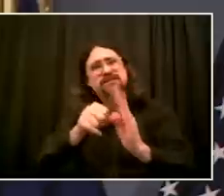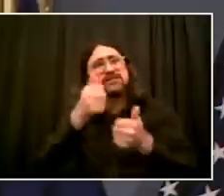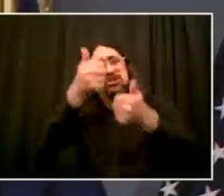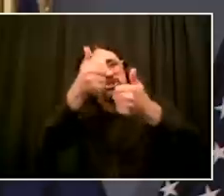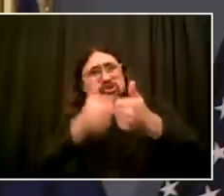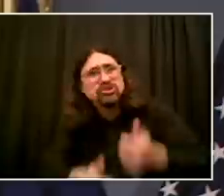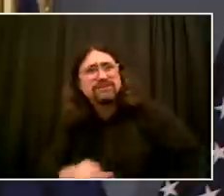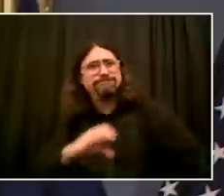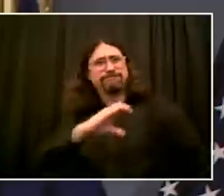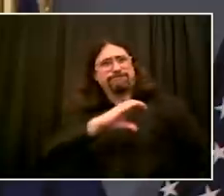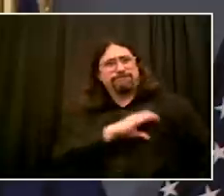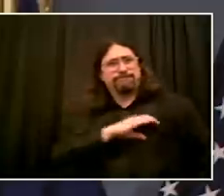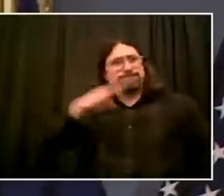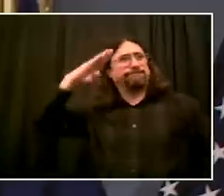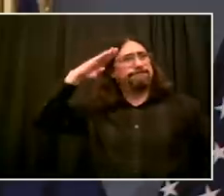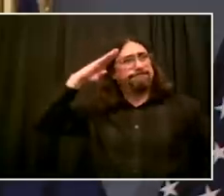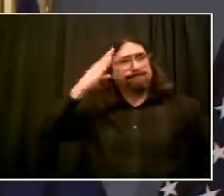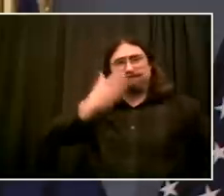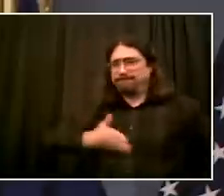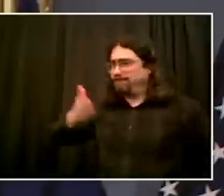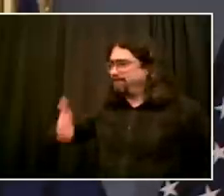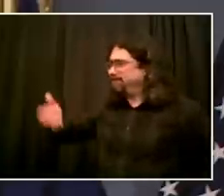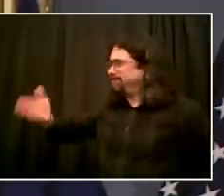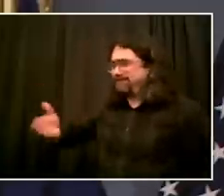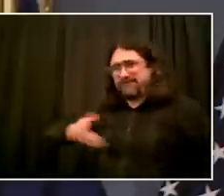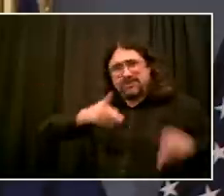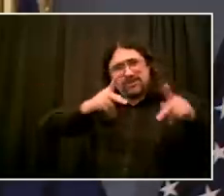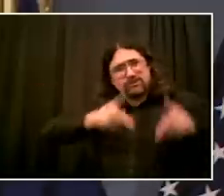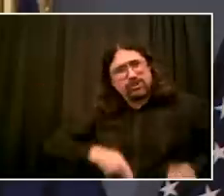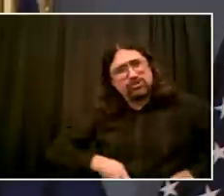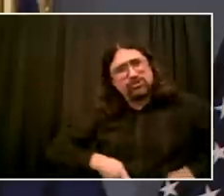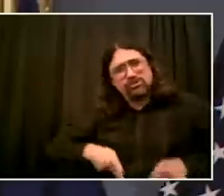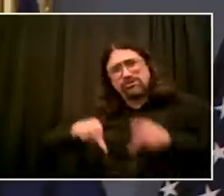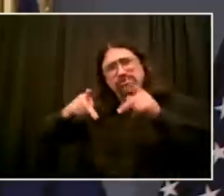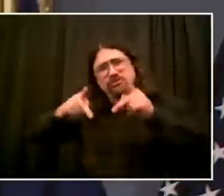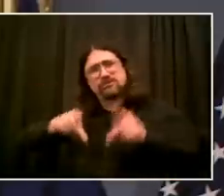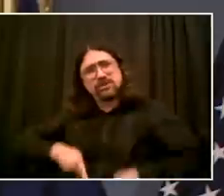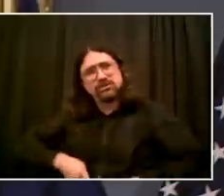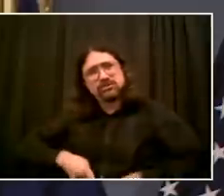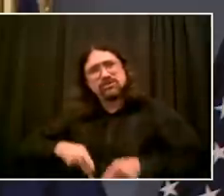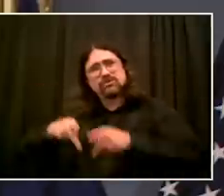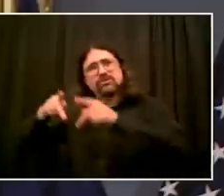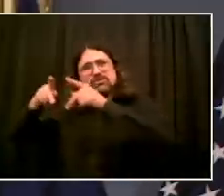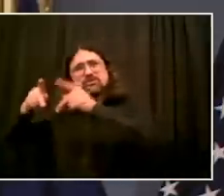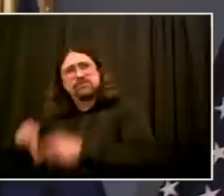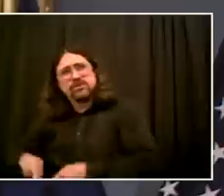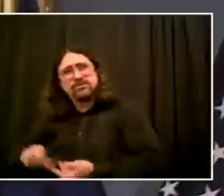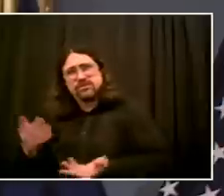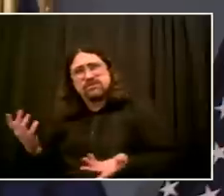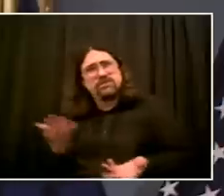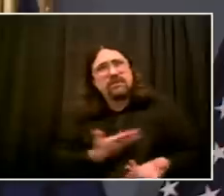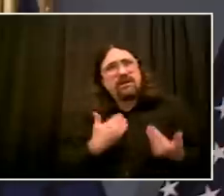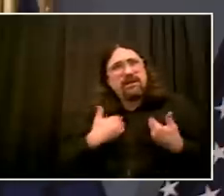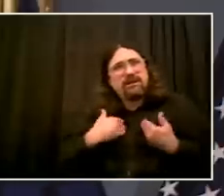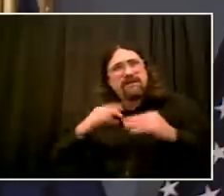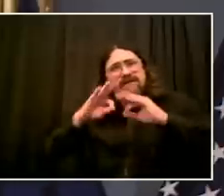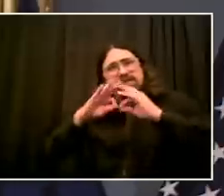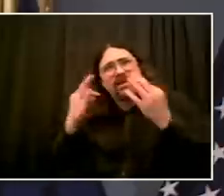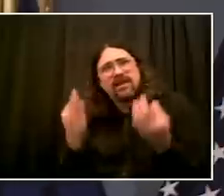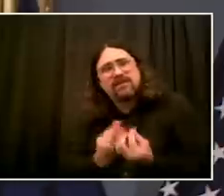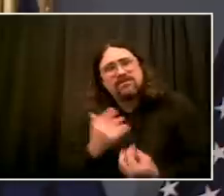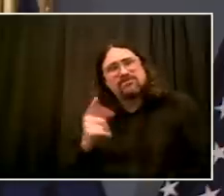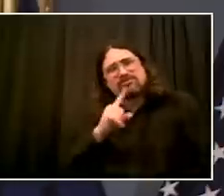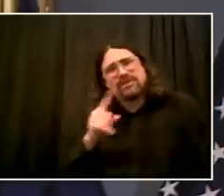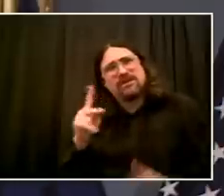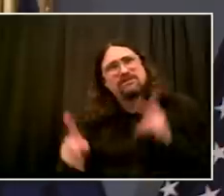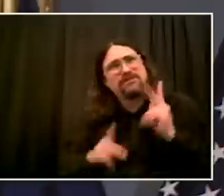believe we are showing in New York City we can do it. I think if you look over these years, we've changed the reality between police and community in many, many ways. We've got